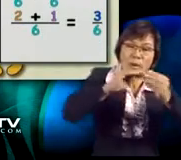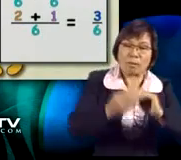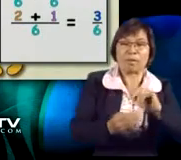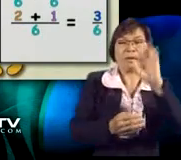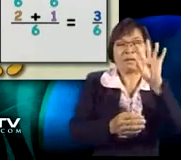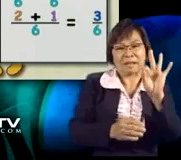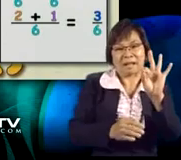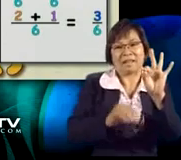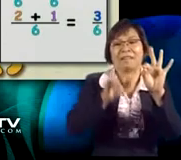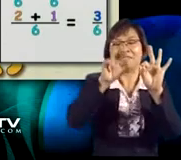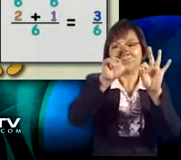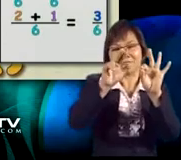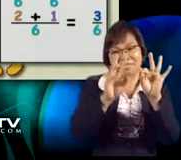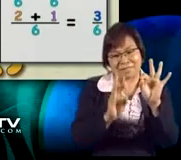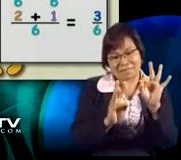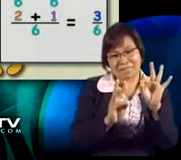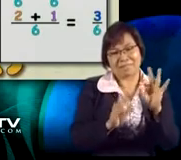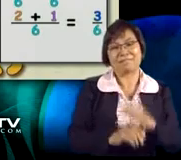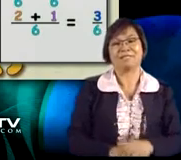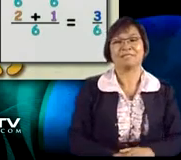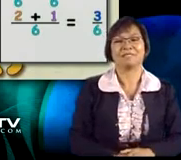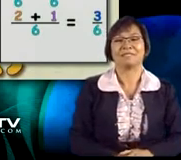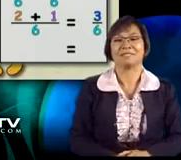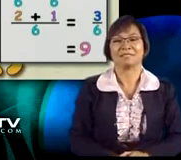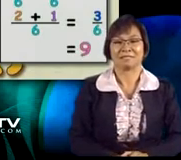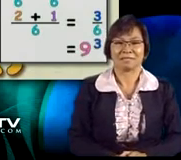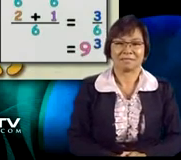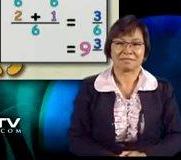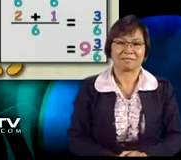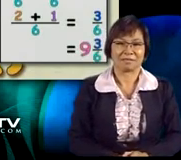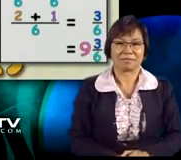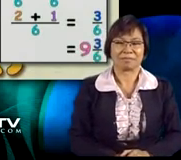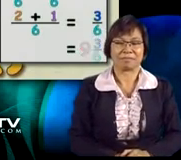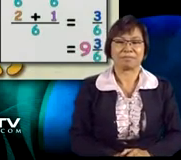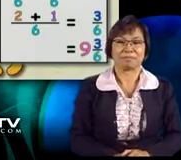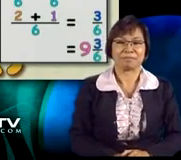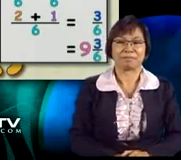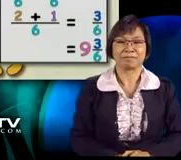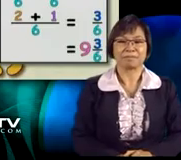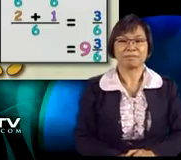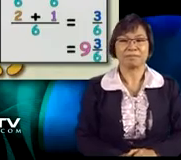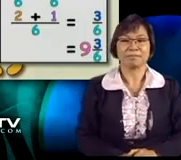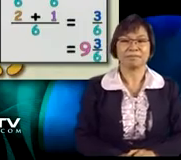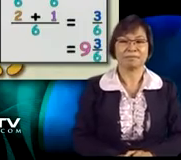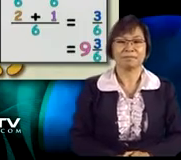of the whole numbers, we get a total of 9 and 3 sixths. 1.